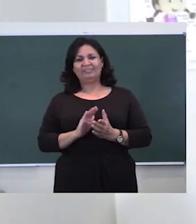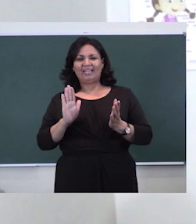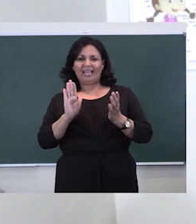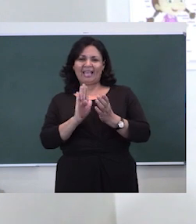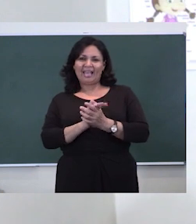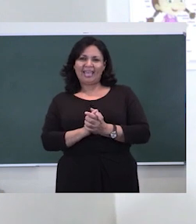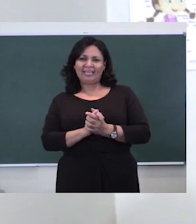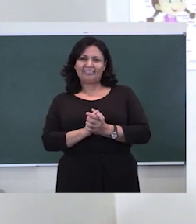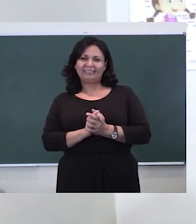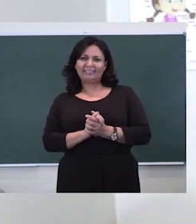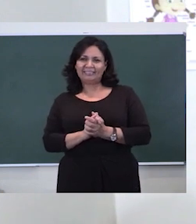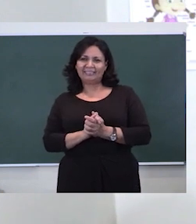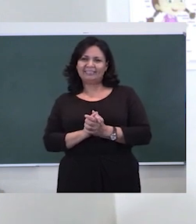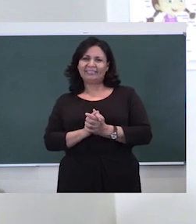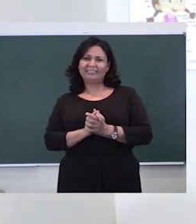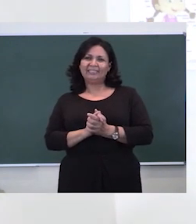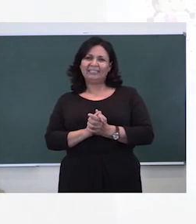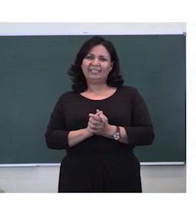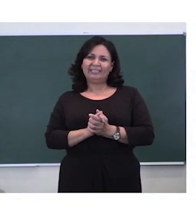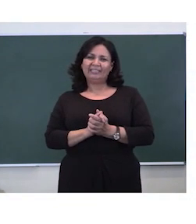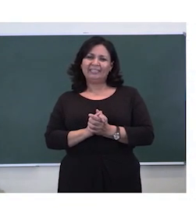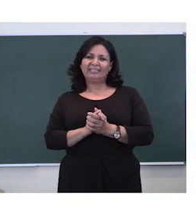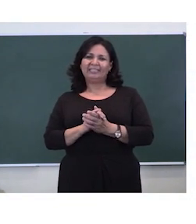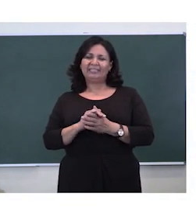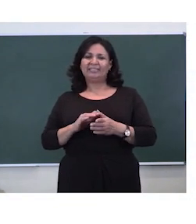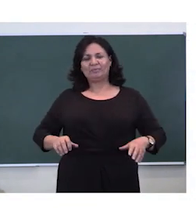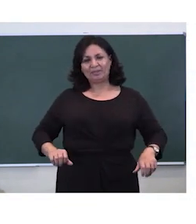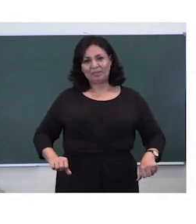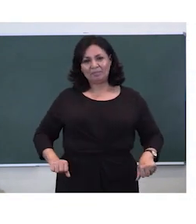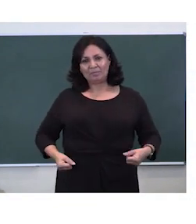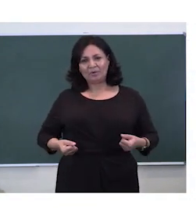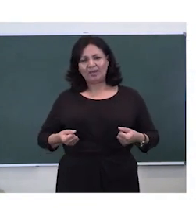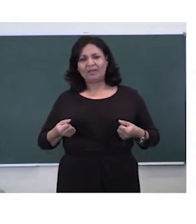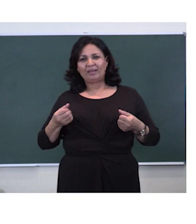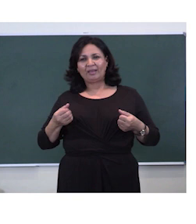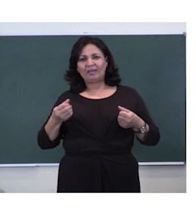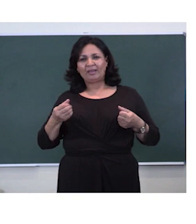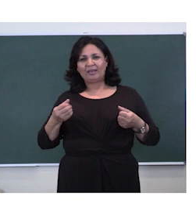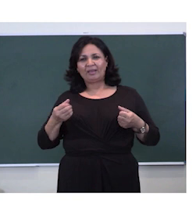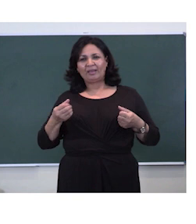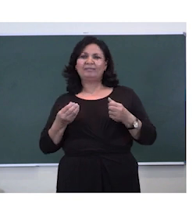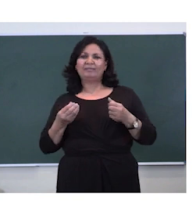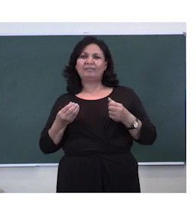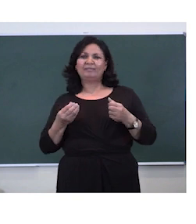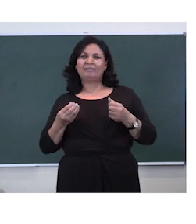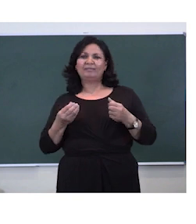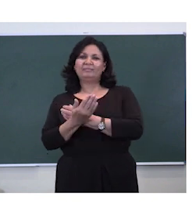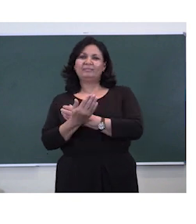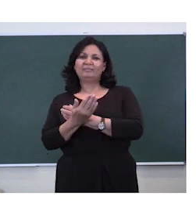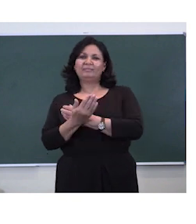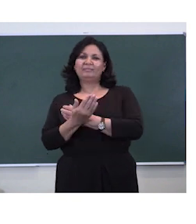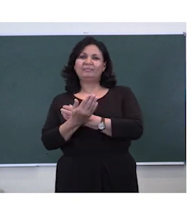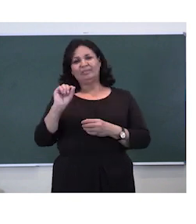picture where you can see the boy getting out of bed. Please can you write your number one? Remember,